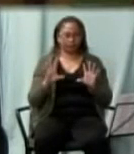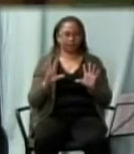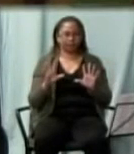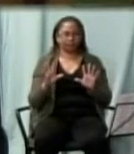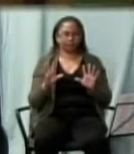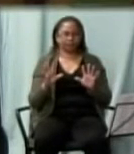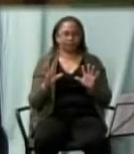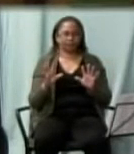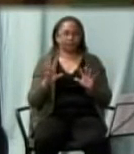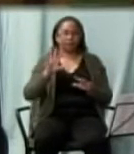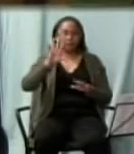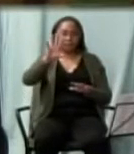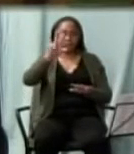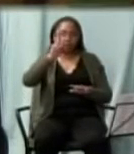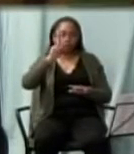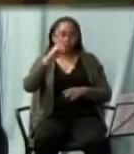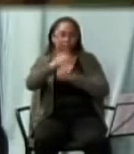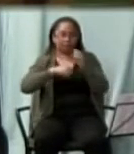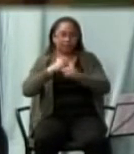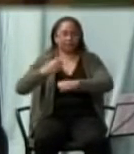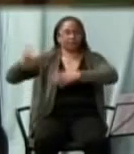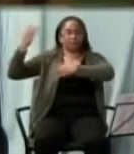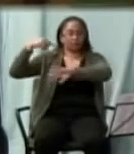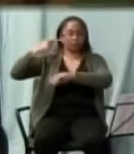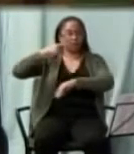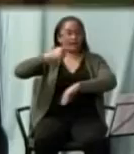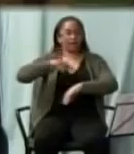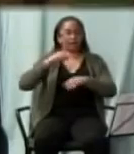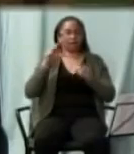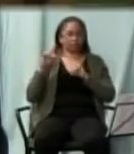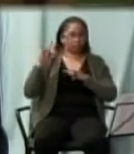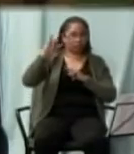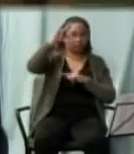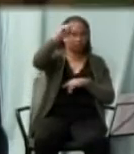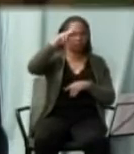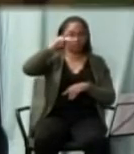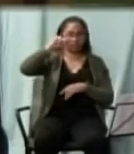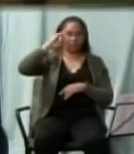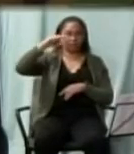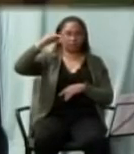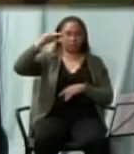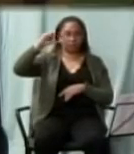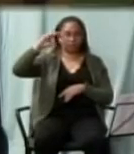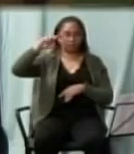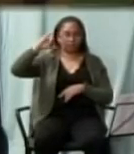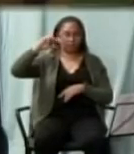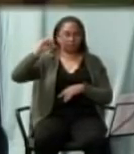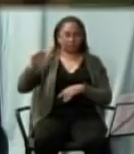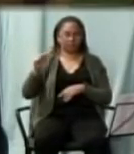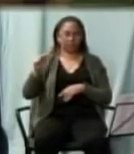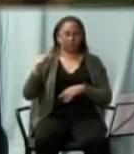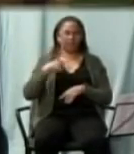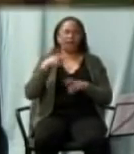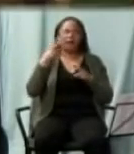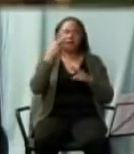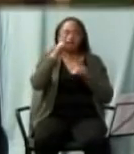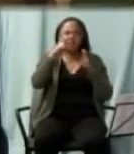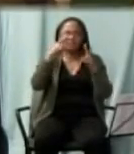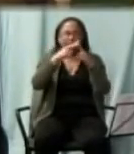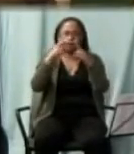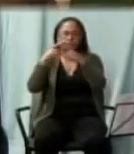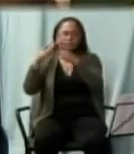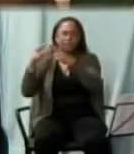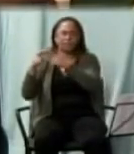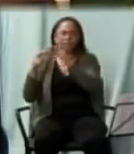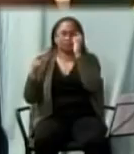52 years ago I was in Nigeria I visited a village at the time